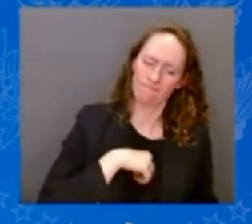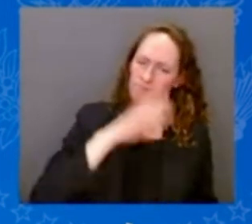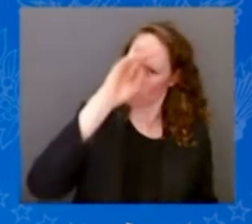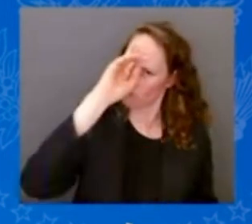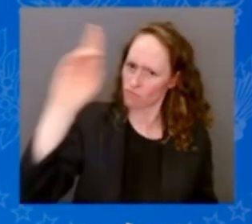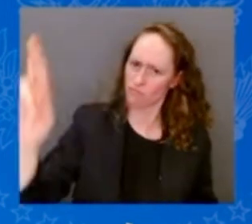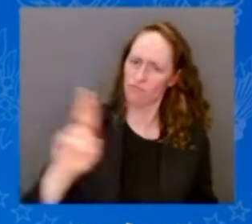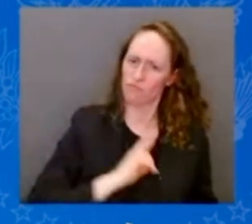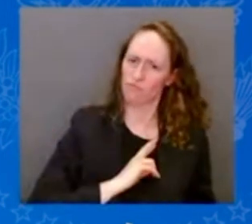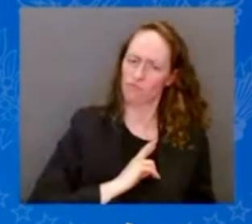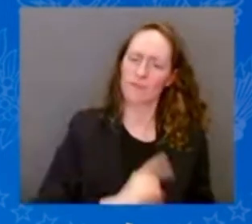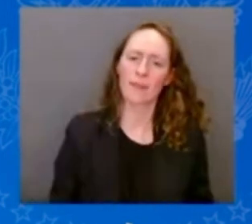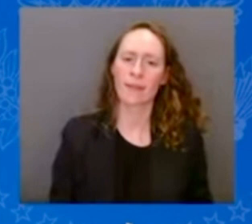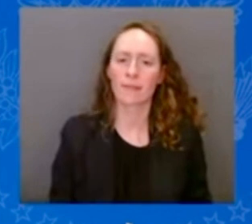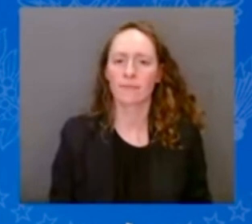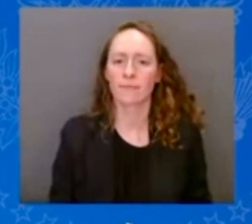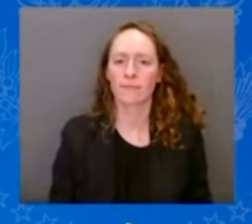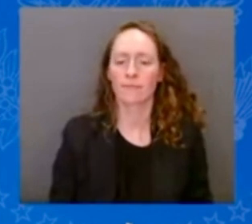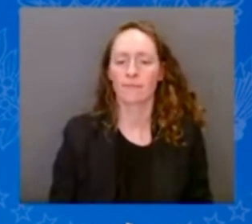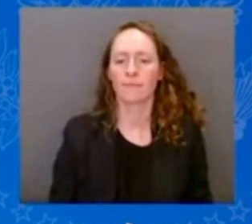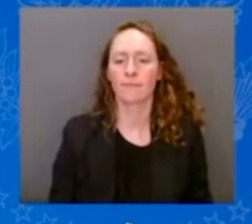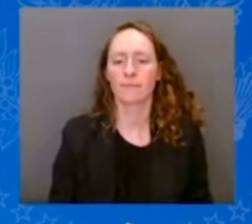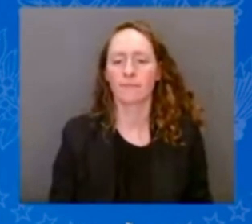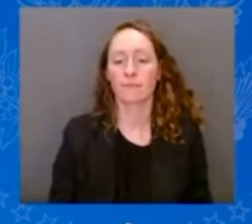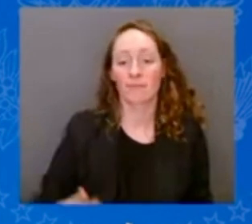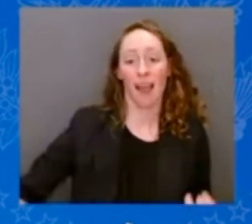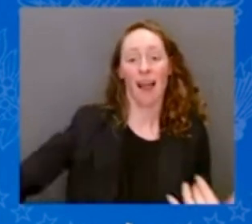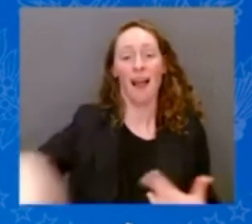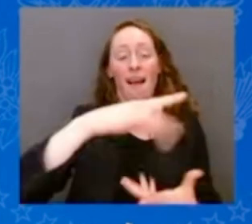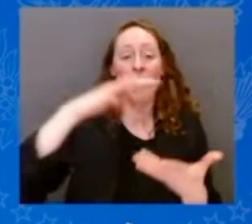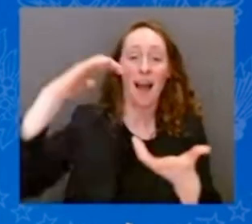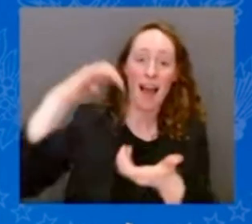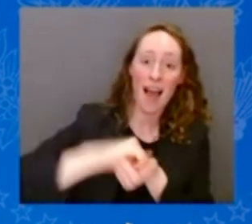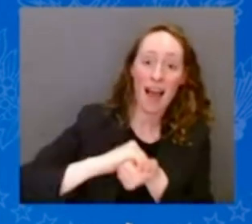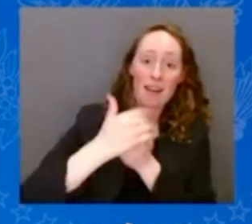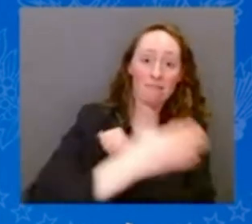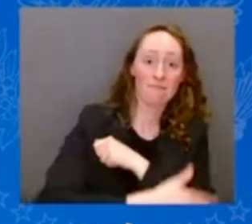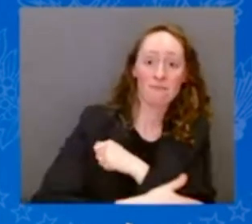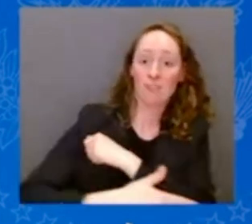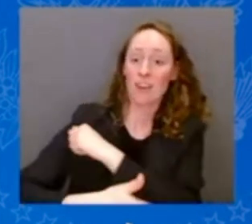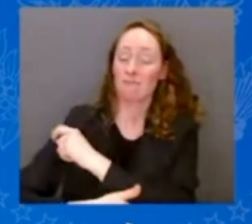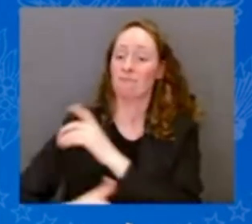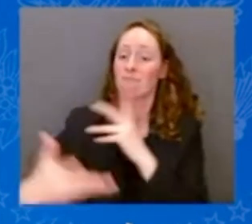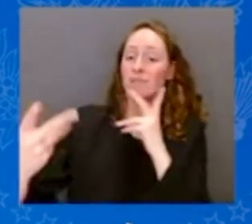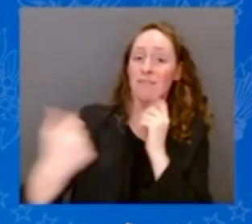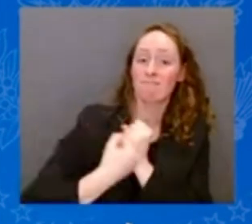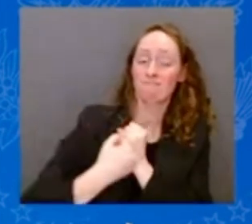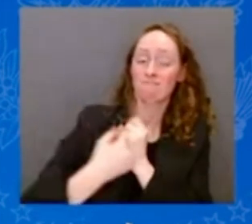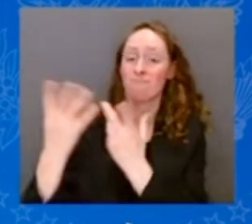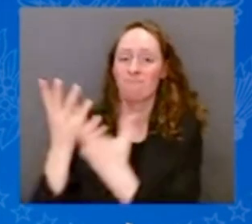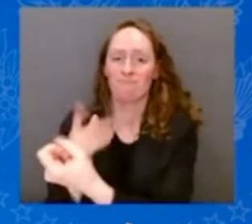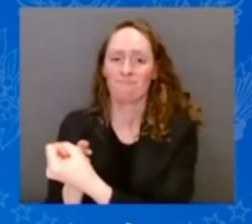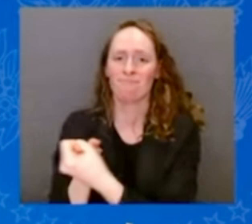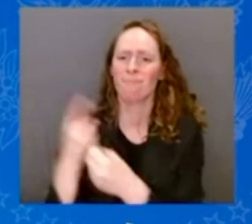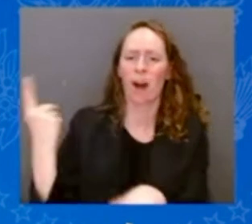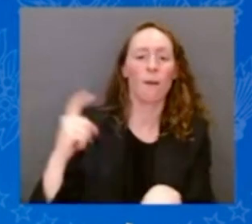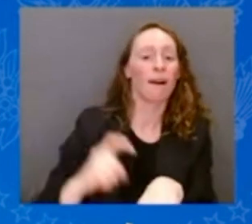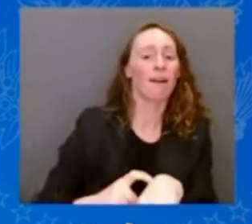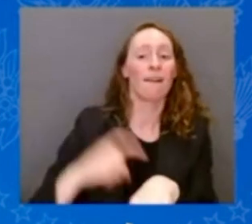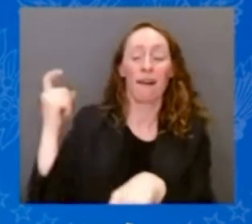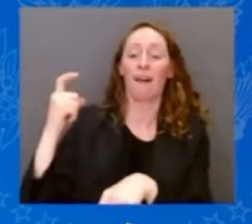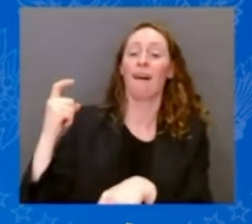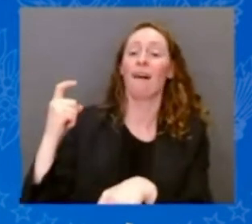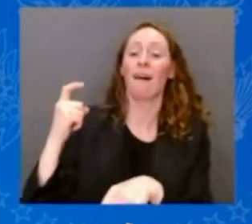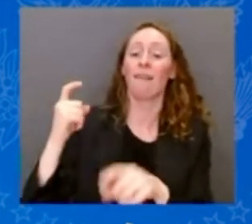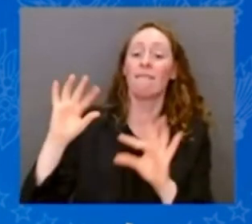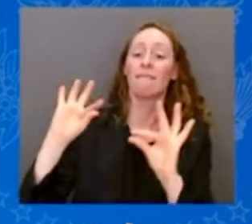allies and partners and friends, we've proven time and again that we aren't just inheritors of democracy. We're champions. We're